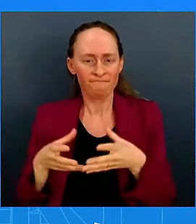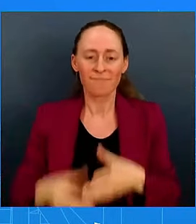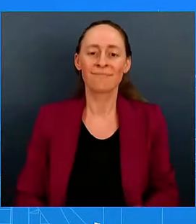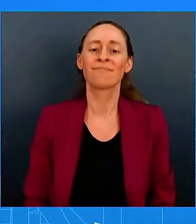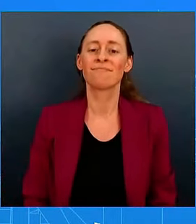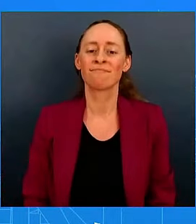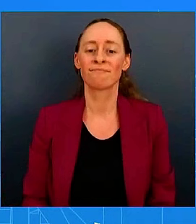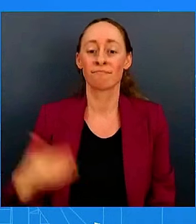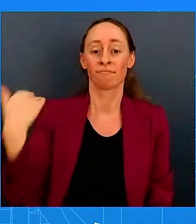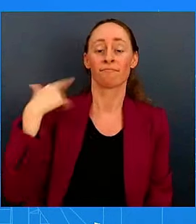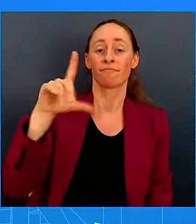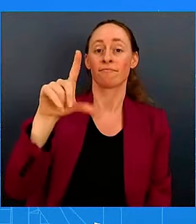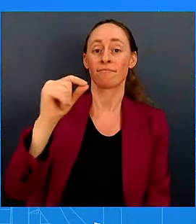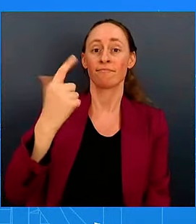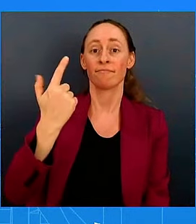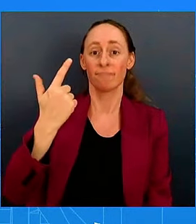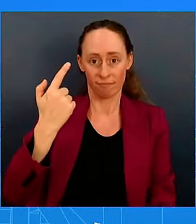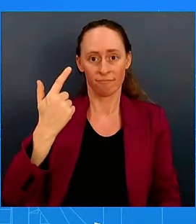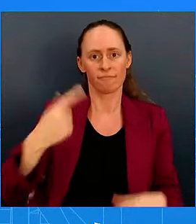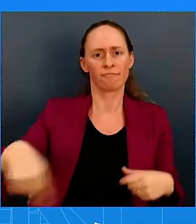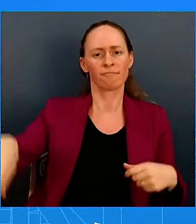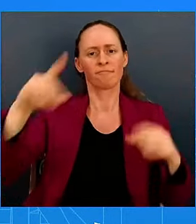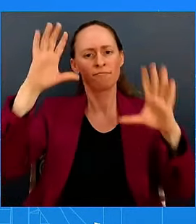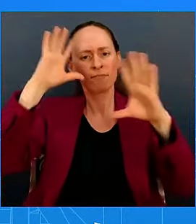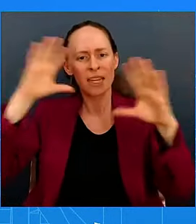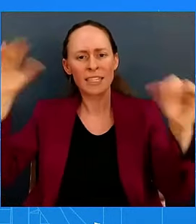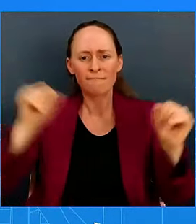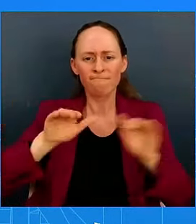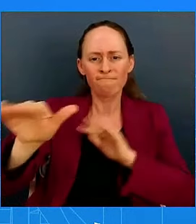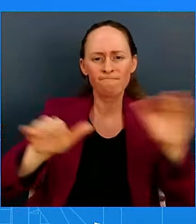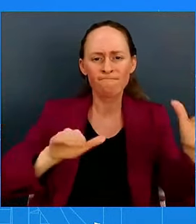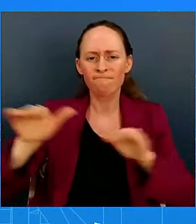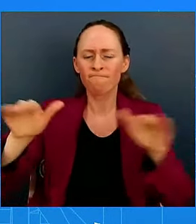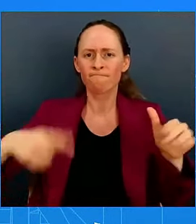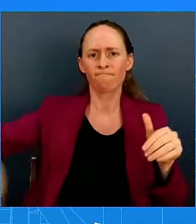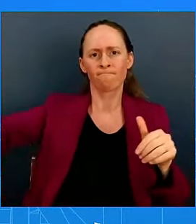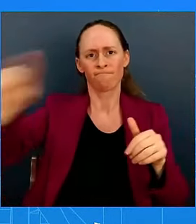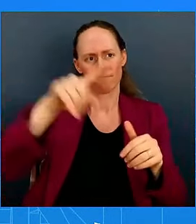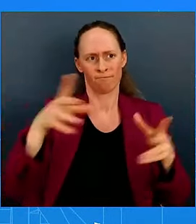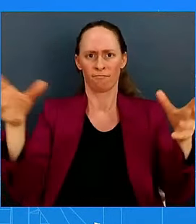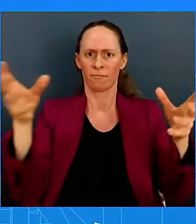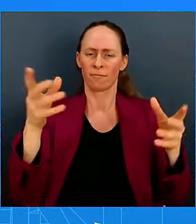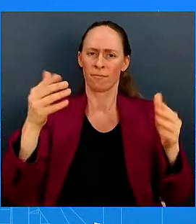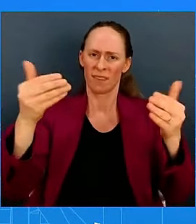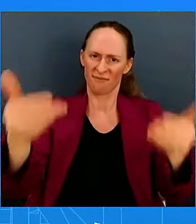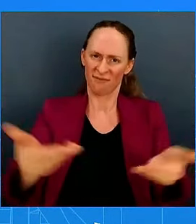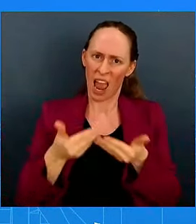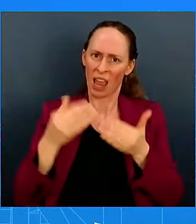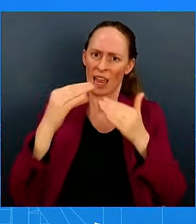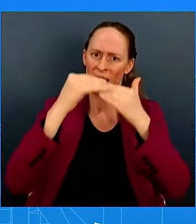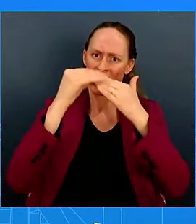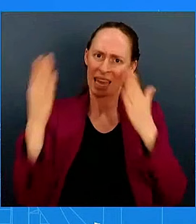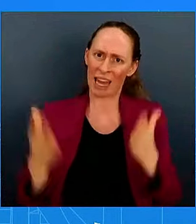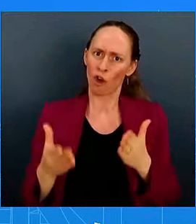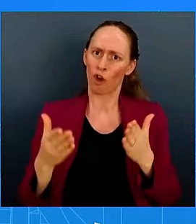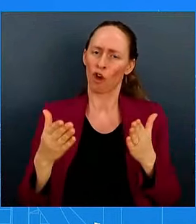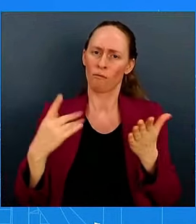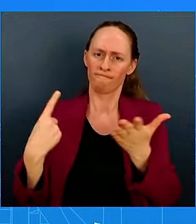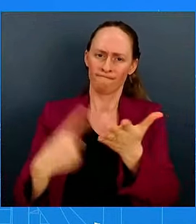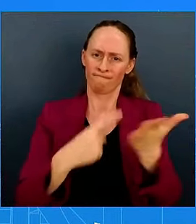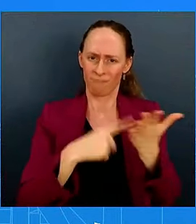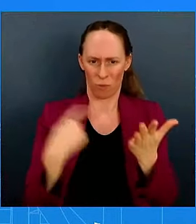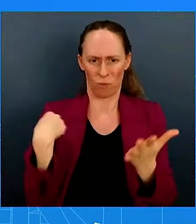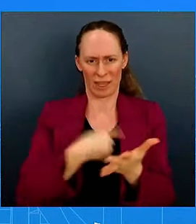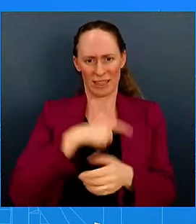to the leader level for precisely those reasons. He understood that bringing four leading Indo-Pacific democracies would share priorities, mutual